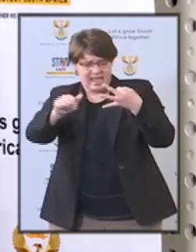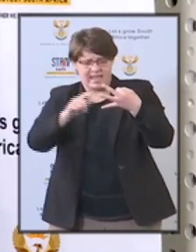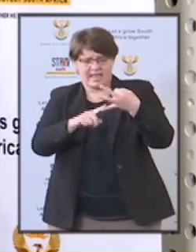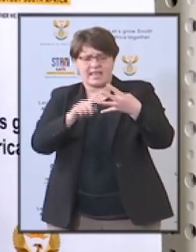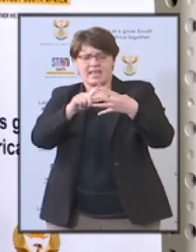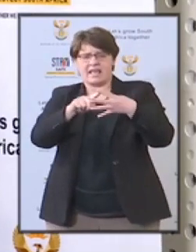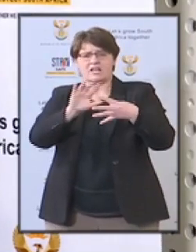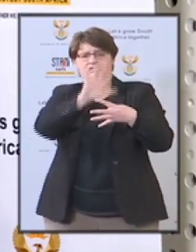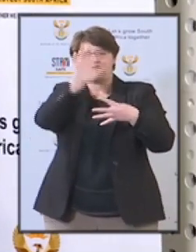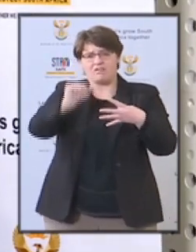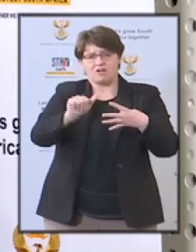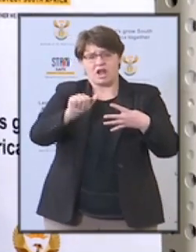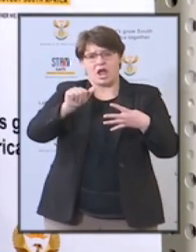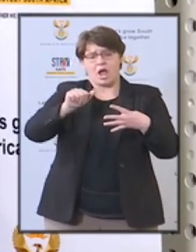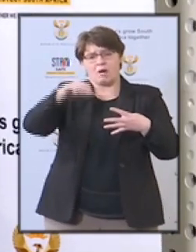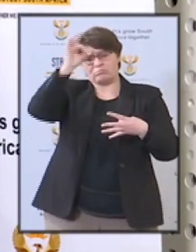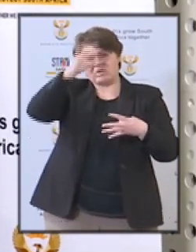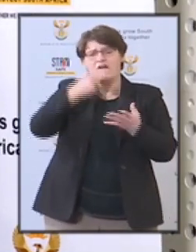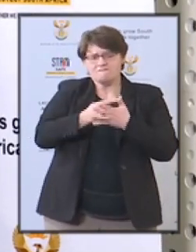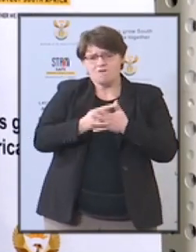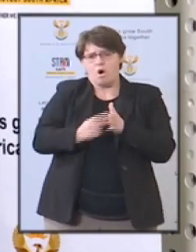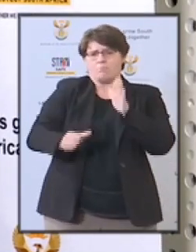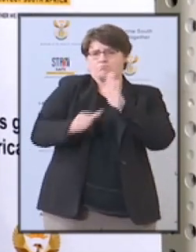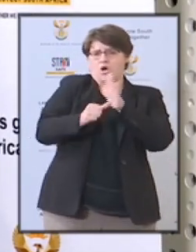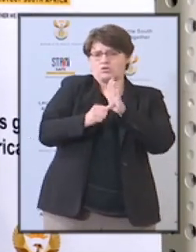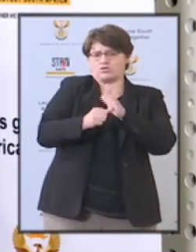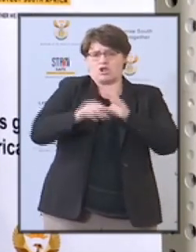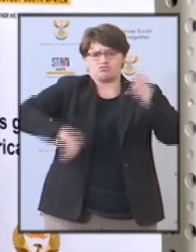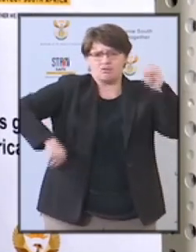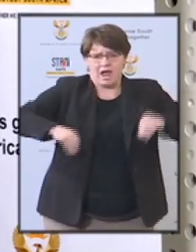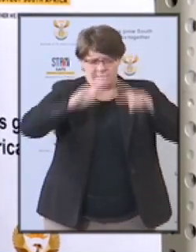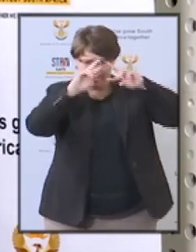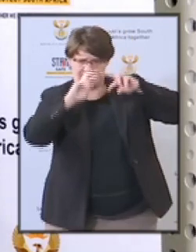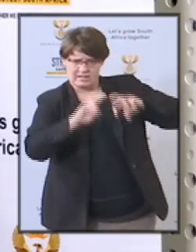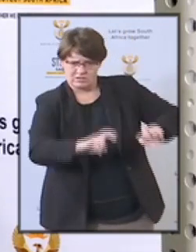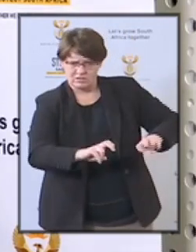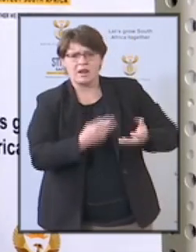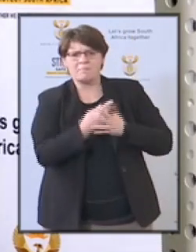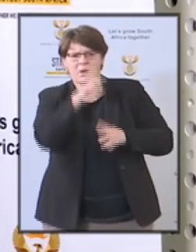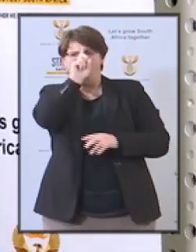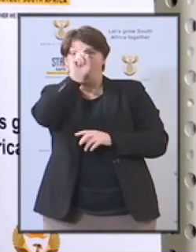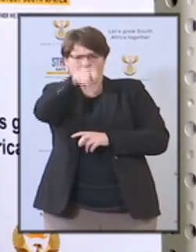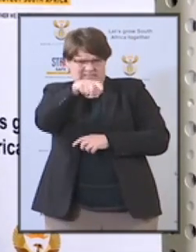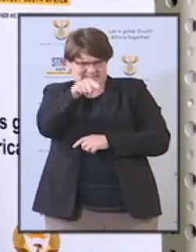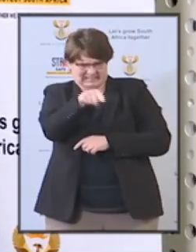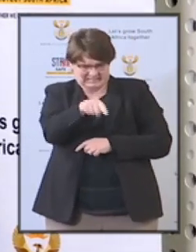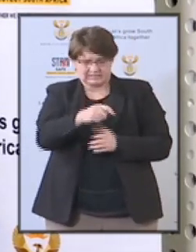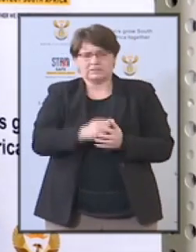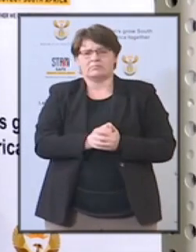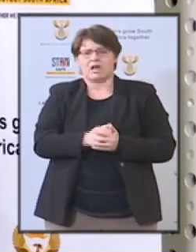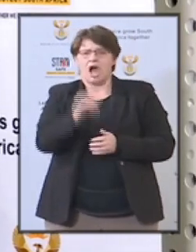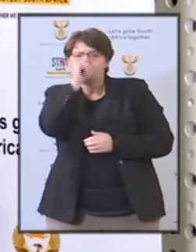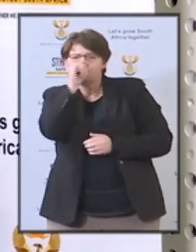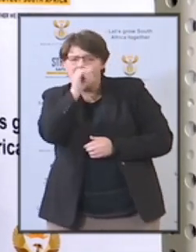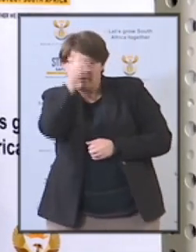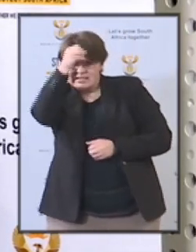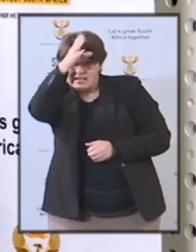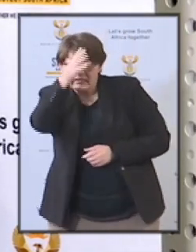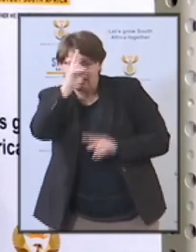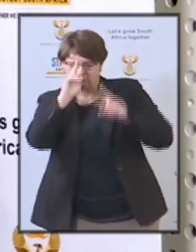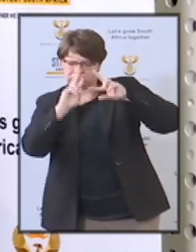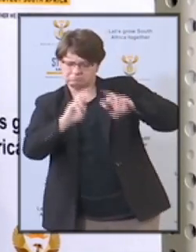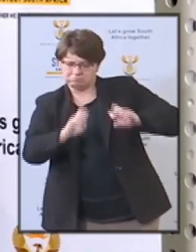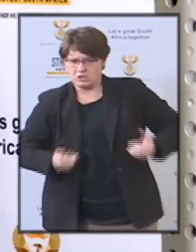police service directorate for priority crimes investigation, known as the HOCS, crime intelligence and detective services,